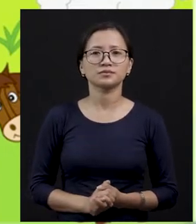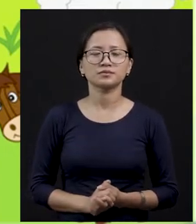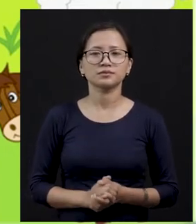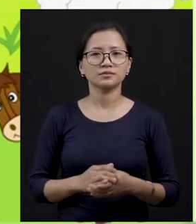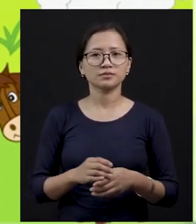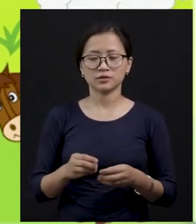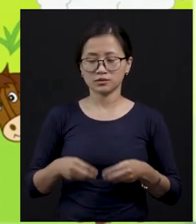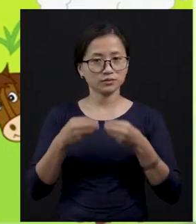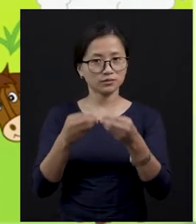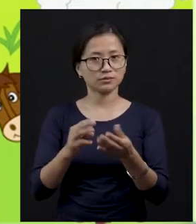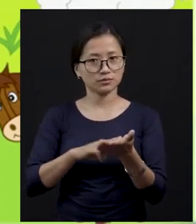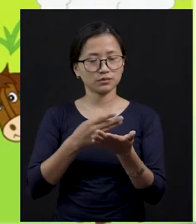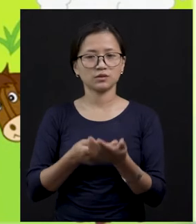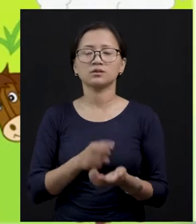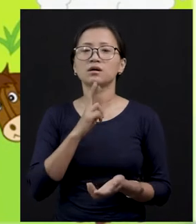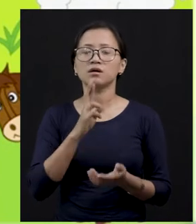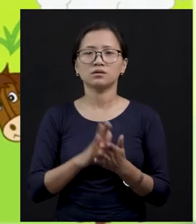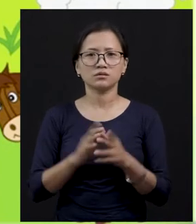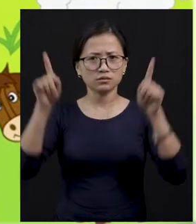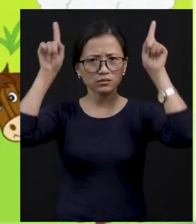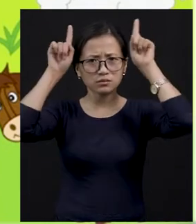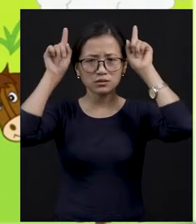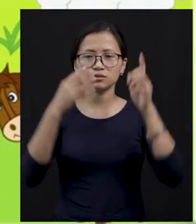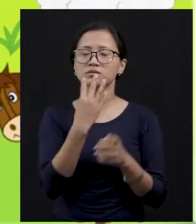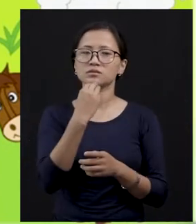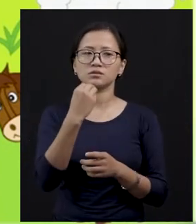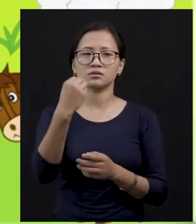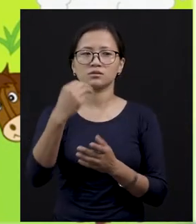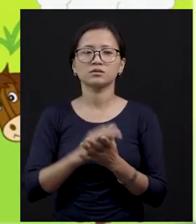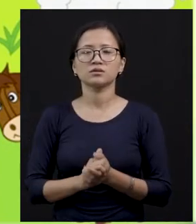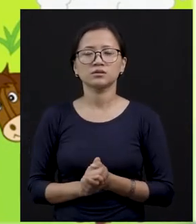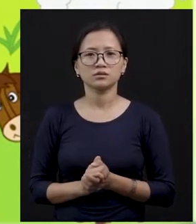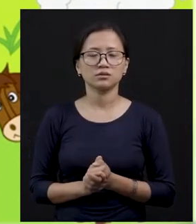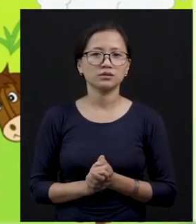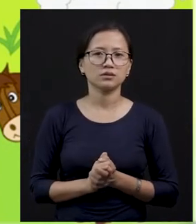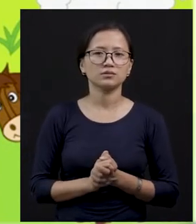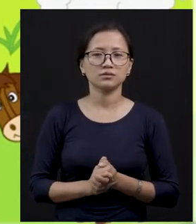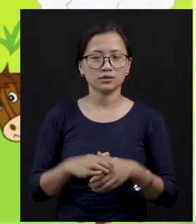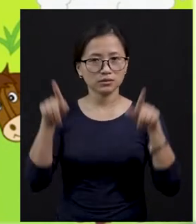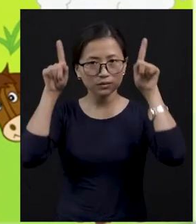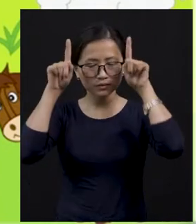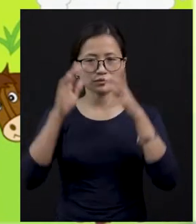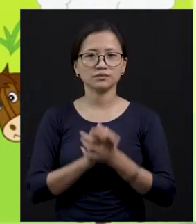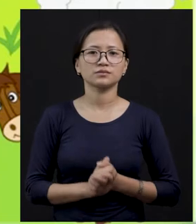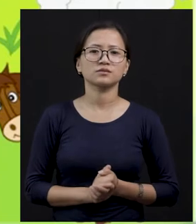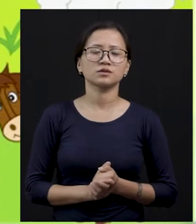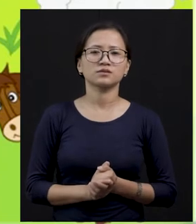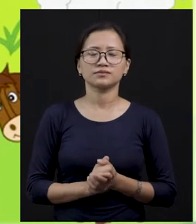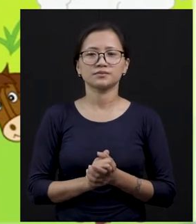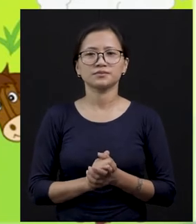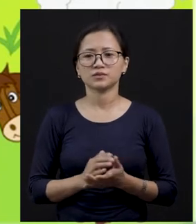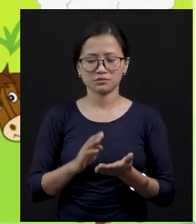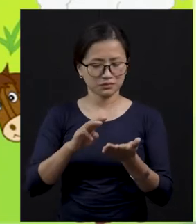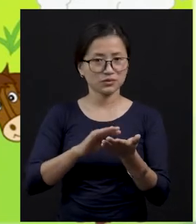cow, goat, and sheep. And even cream, the fresh cream that we use. Not that cream